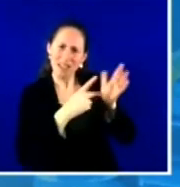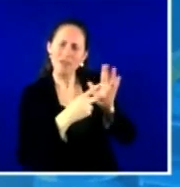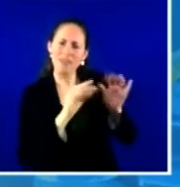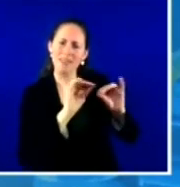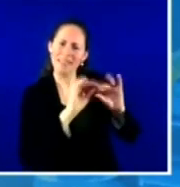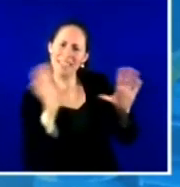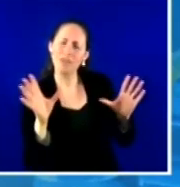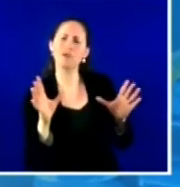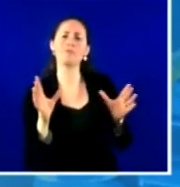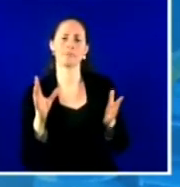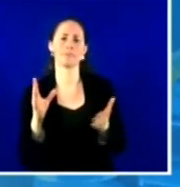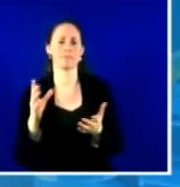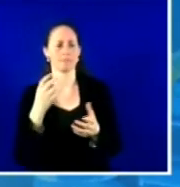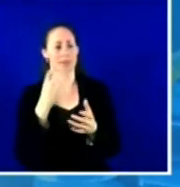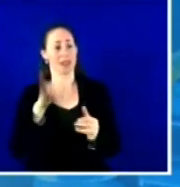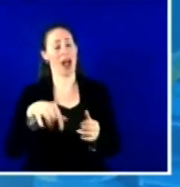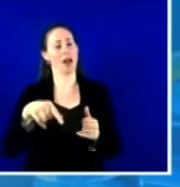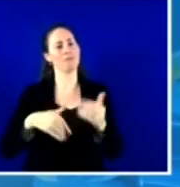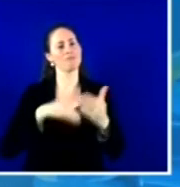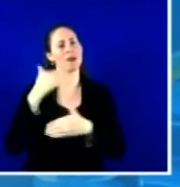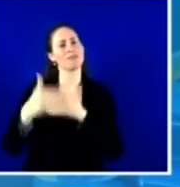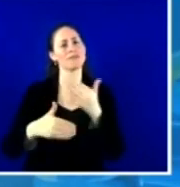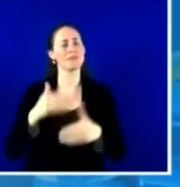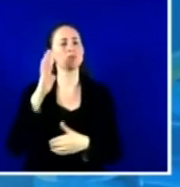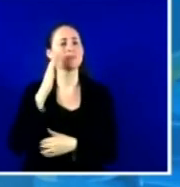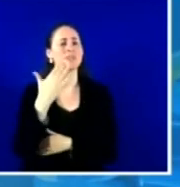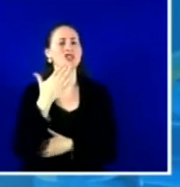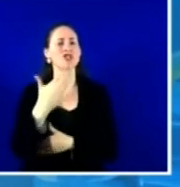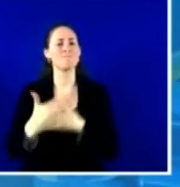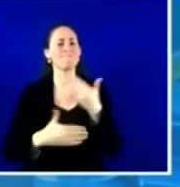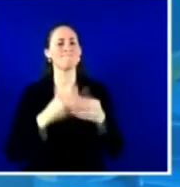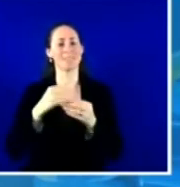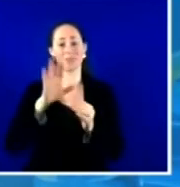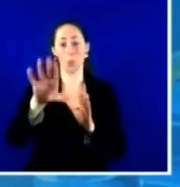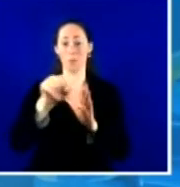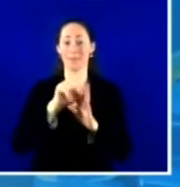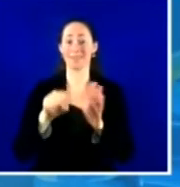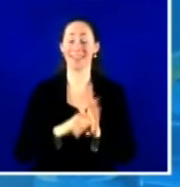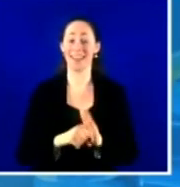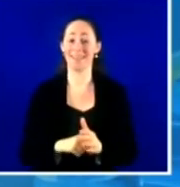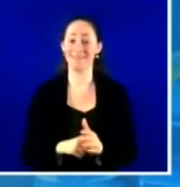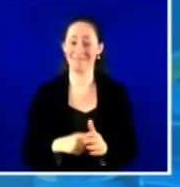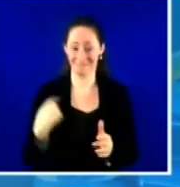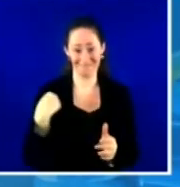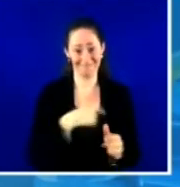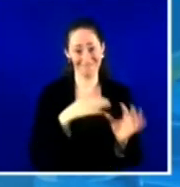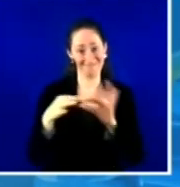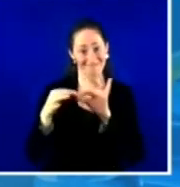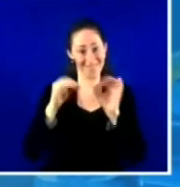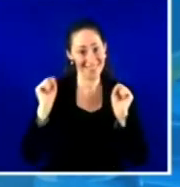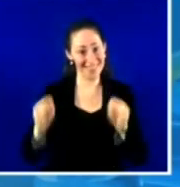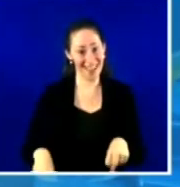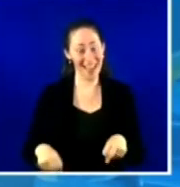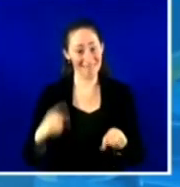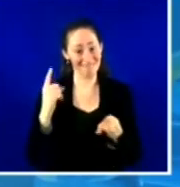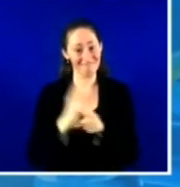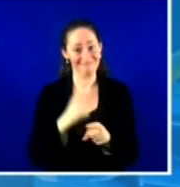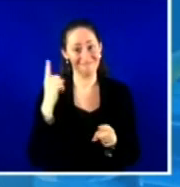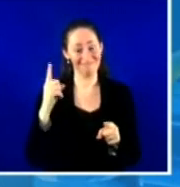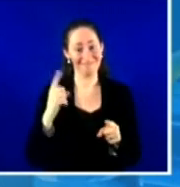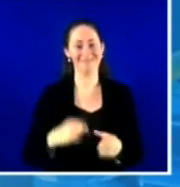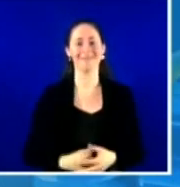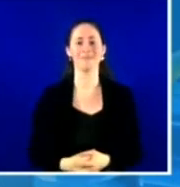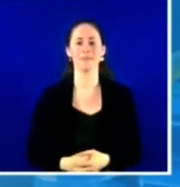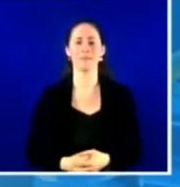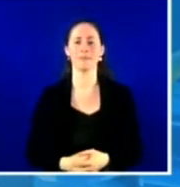there in, in Birmingham. Um, and we together can write on vaccination equity, but certainly on health equity more broadly to your point. I'm